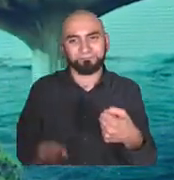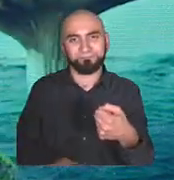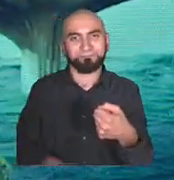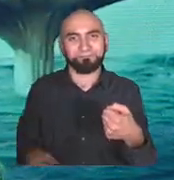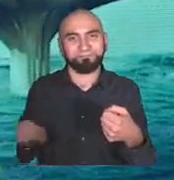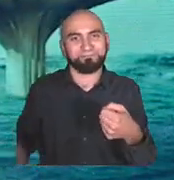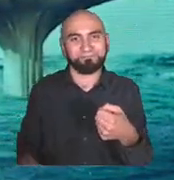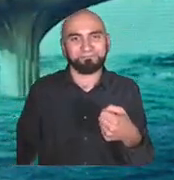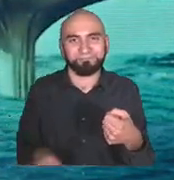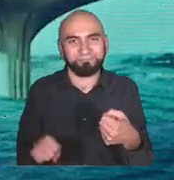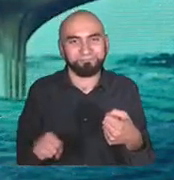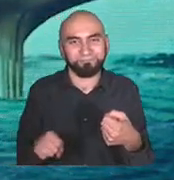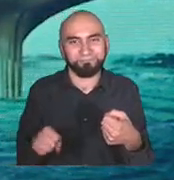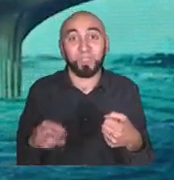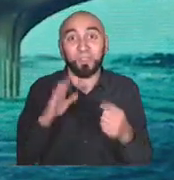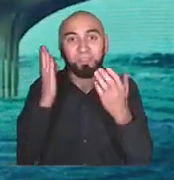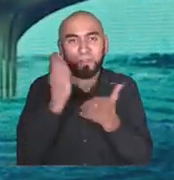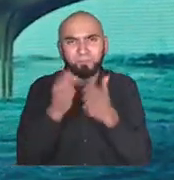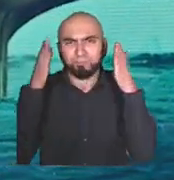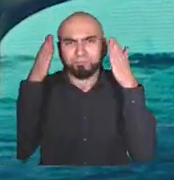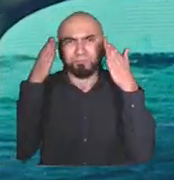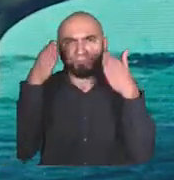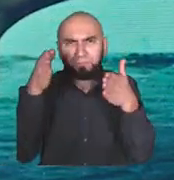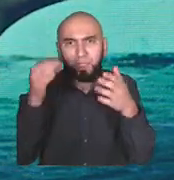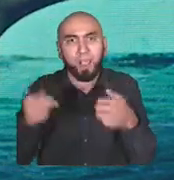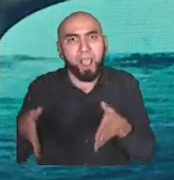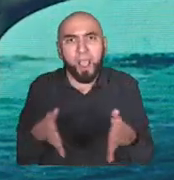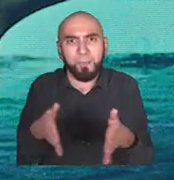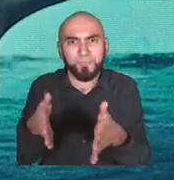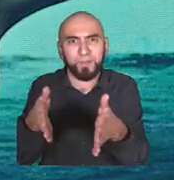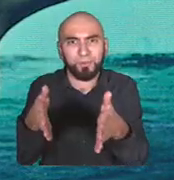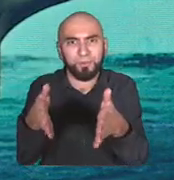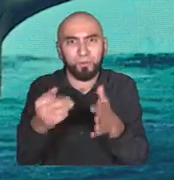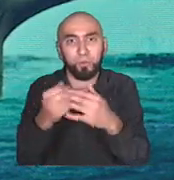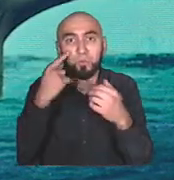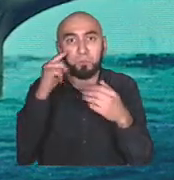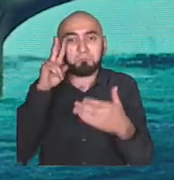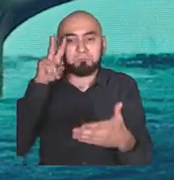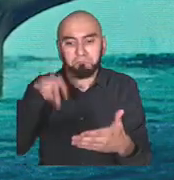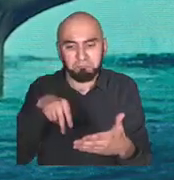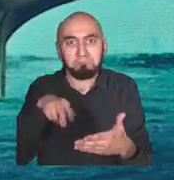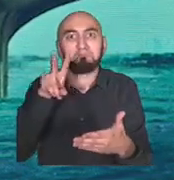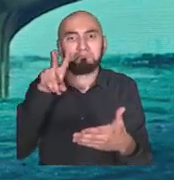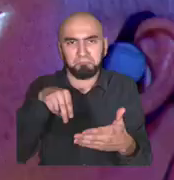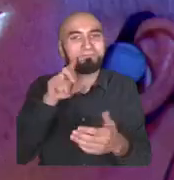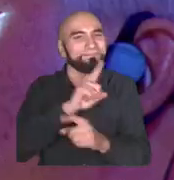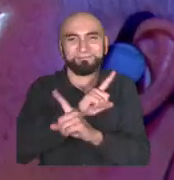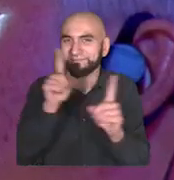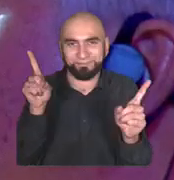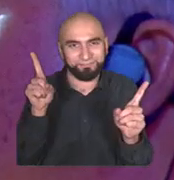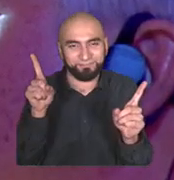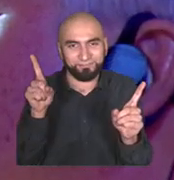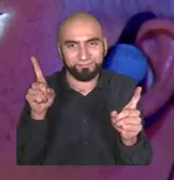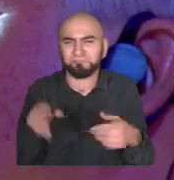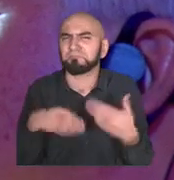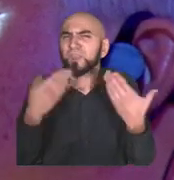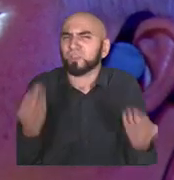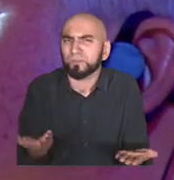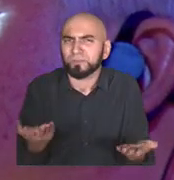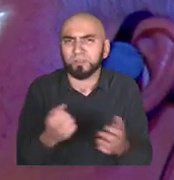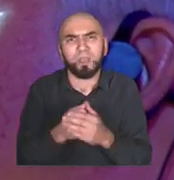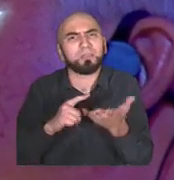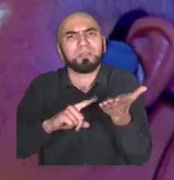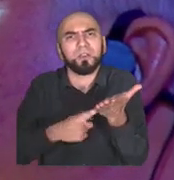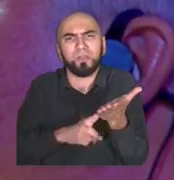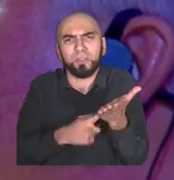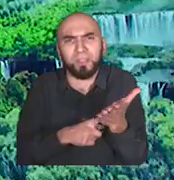focus on the road, and you glance up and back in order to get that information. What technology in your life allows you to get